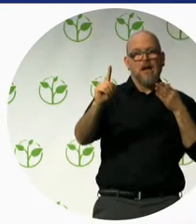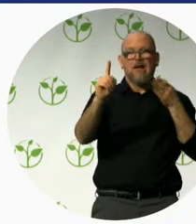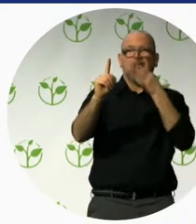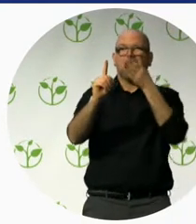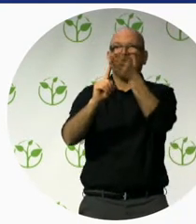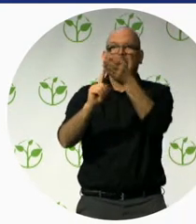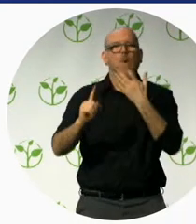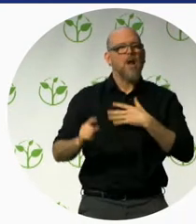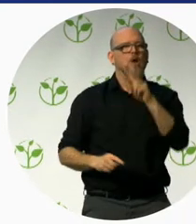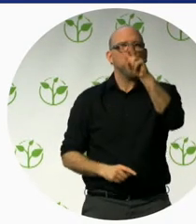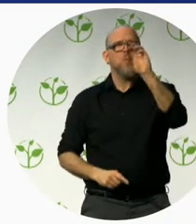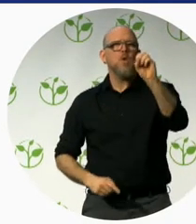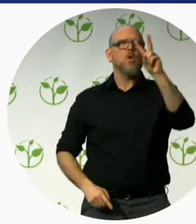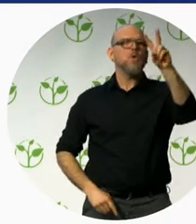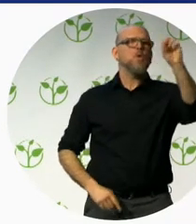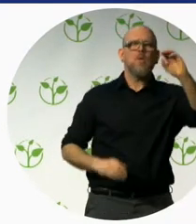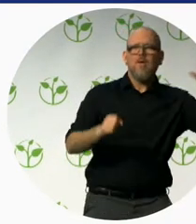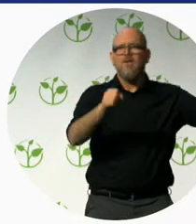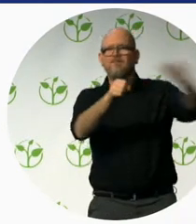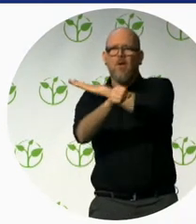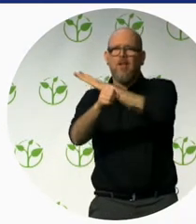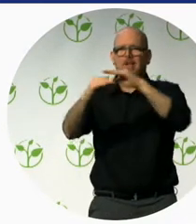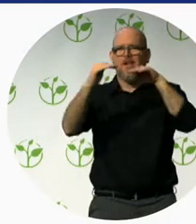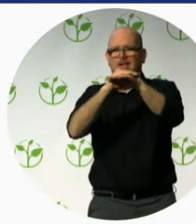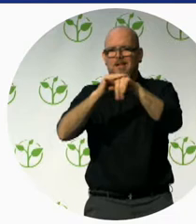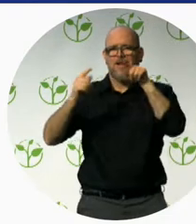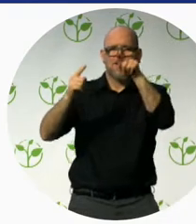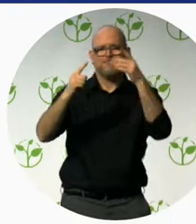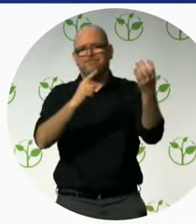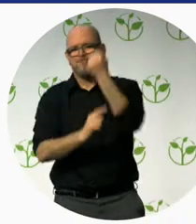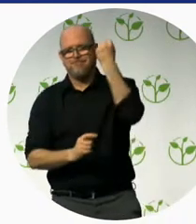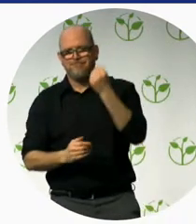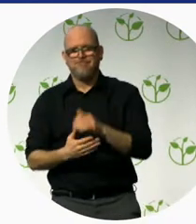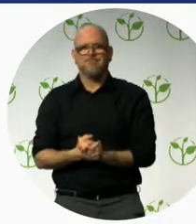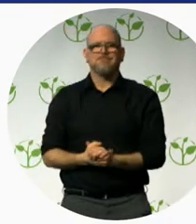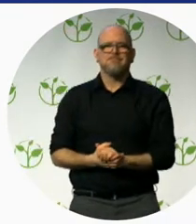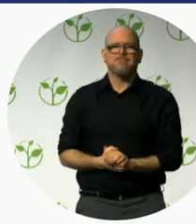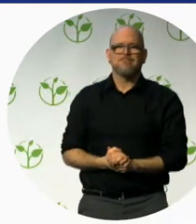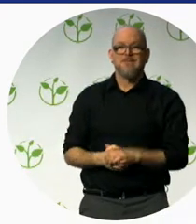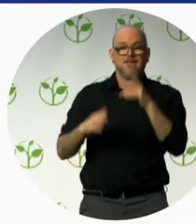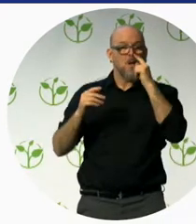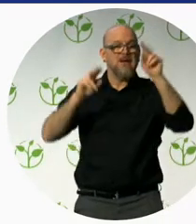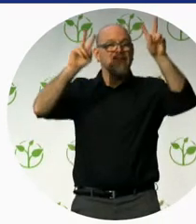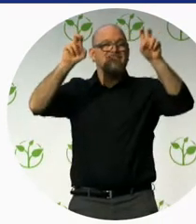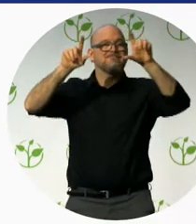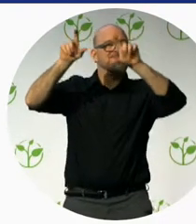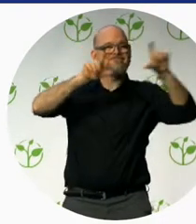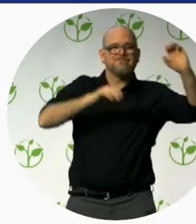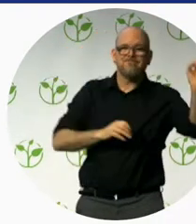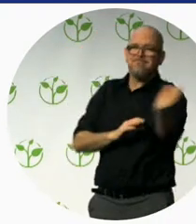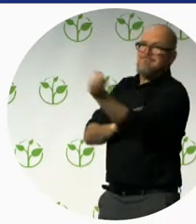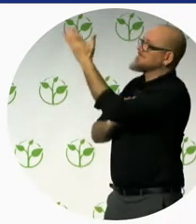holiday destination. I would like to end with a quote by Geert Dumoulin. He's a wheelchair user who also helped us in the project.